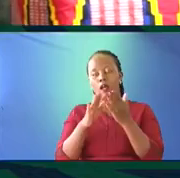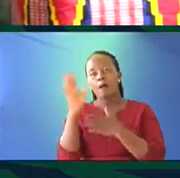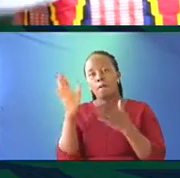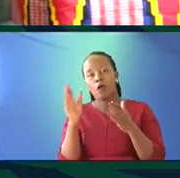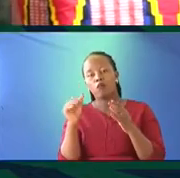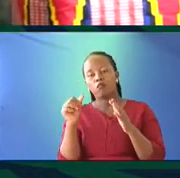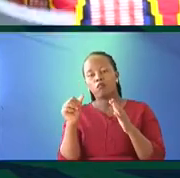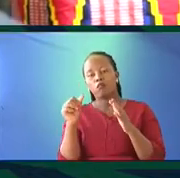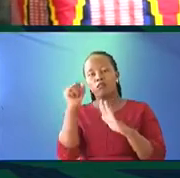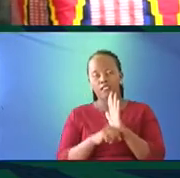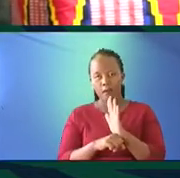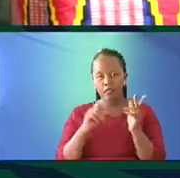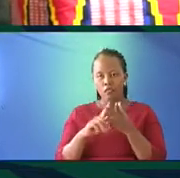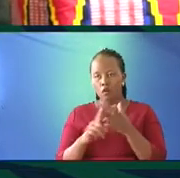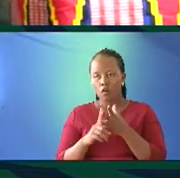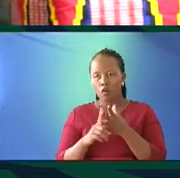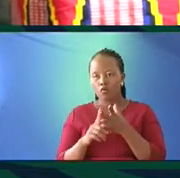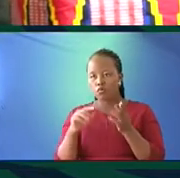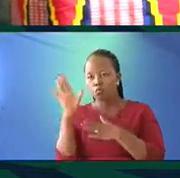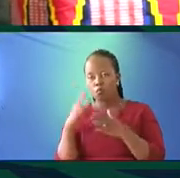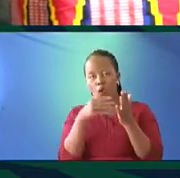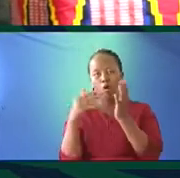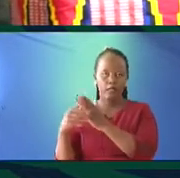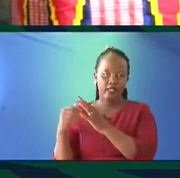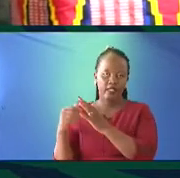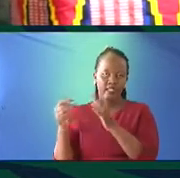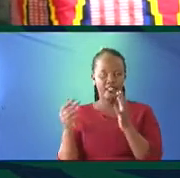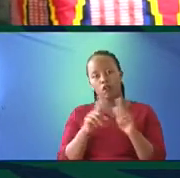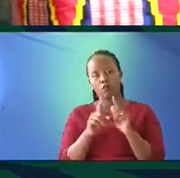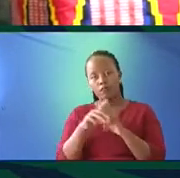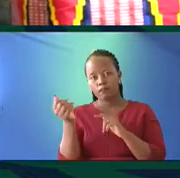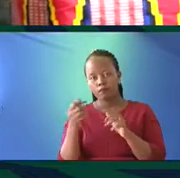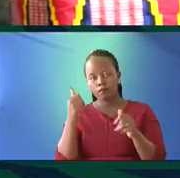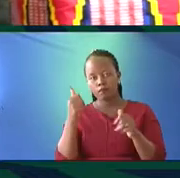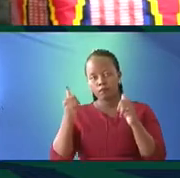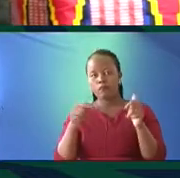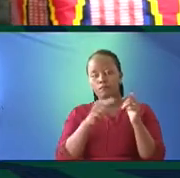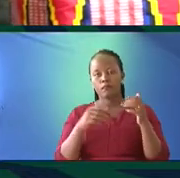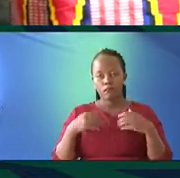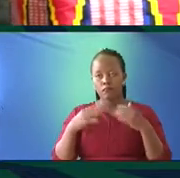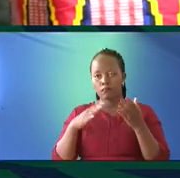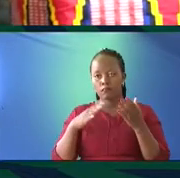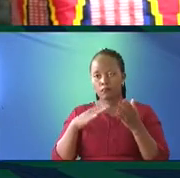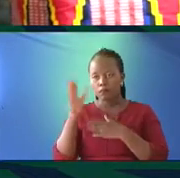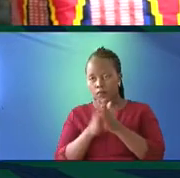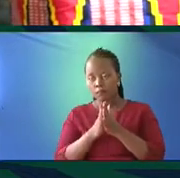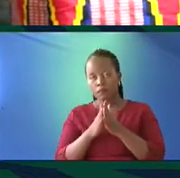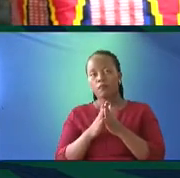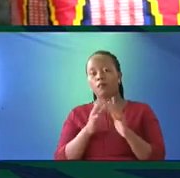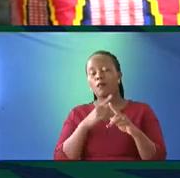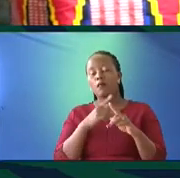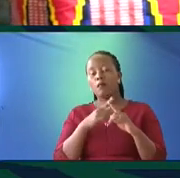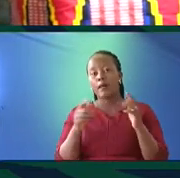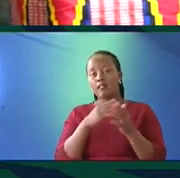those who start with a subject and then a verb and an object, or vice versa. They start with an object, go with a verb, and then a subject. But